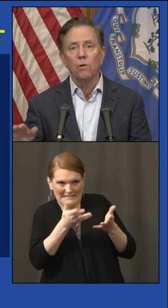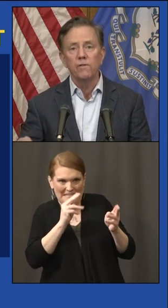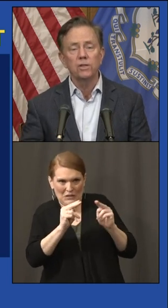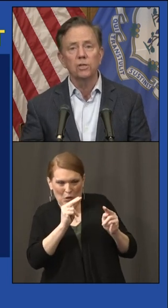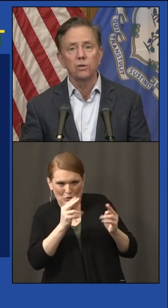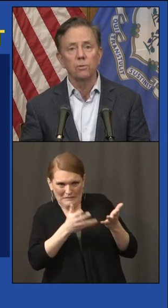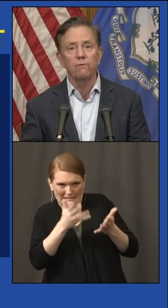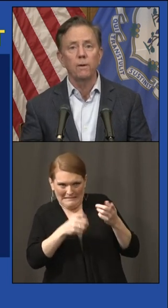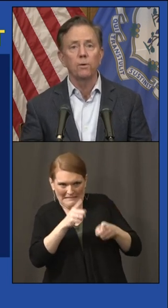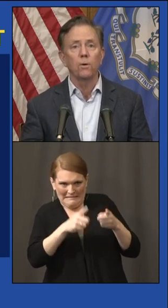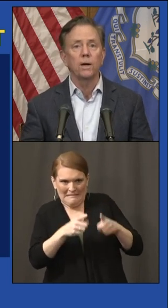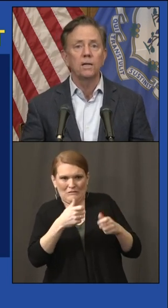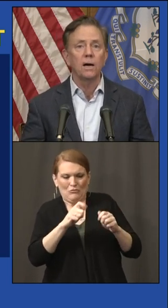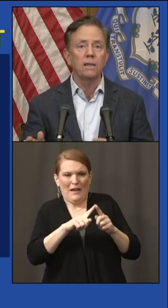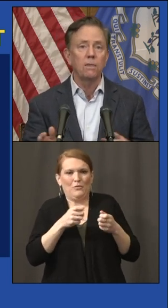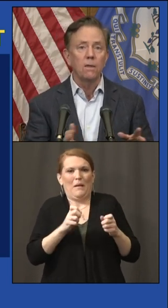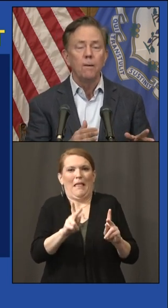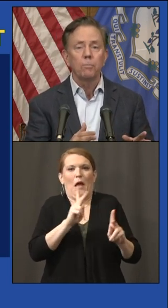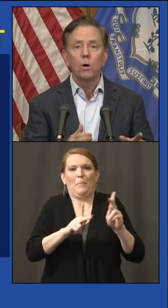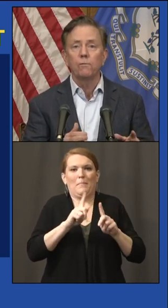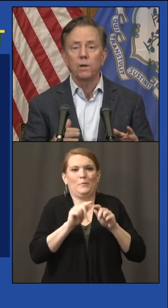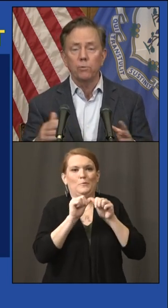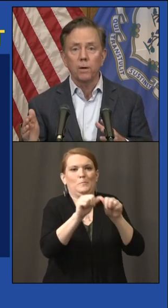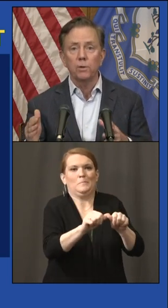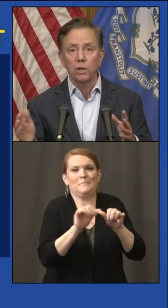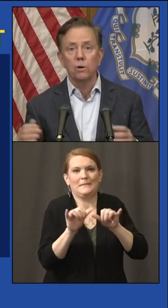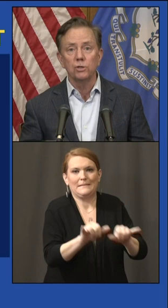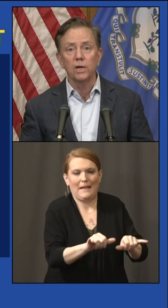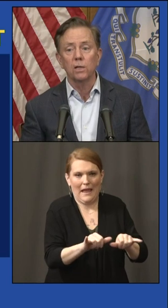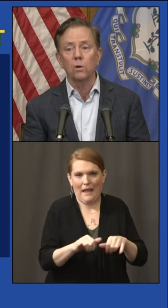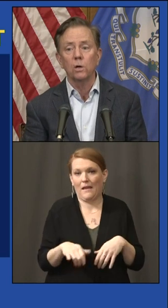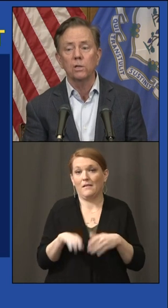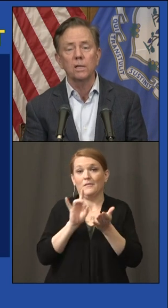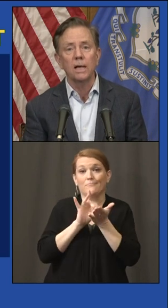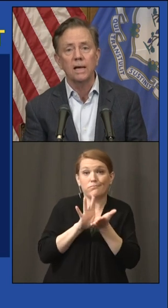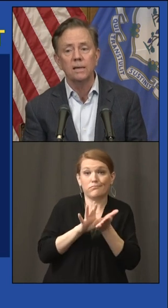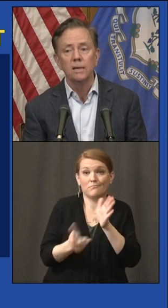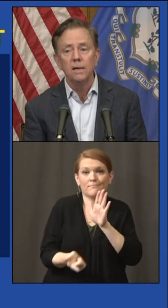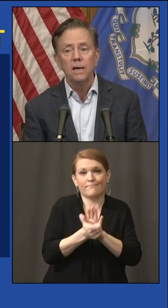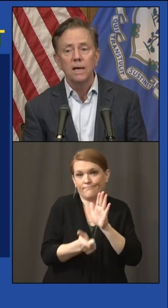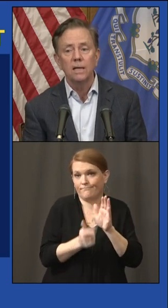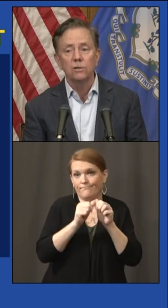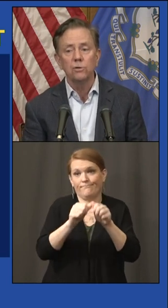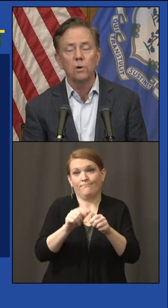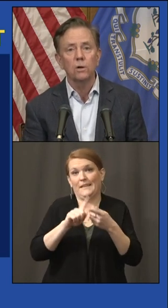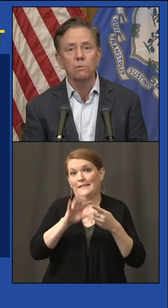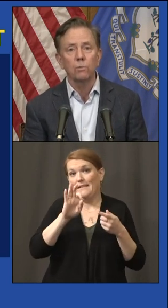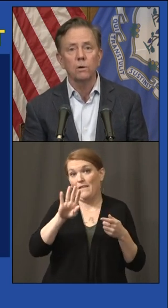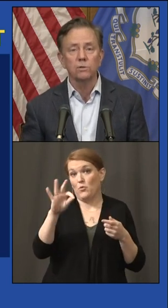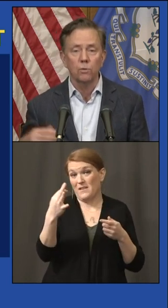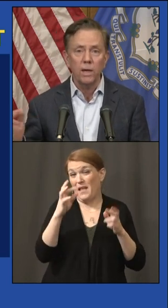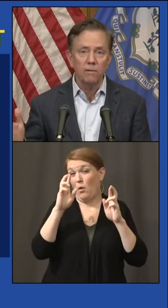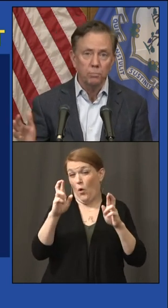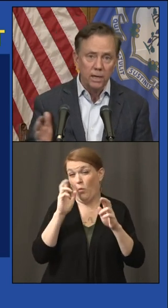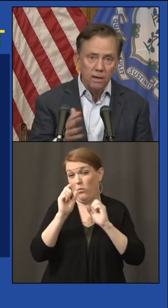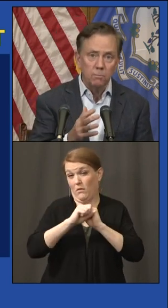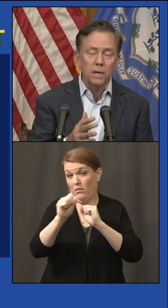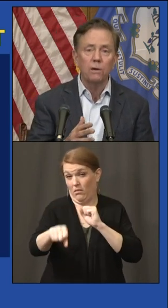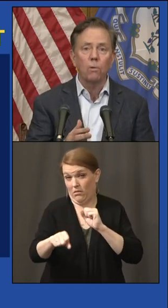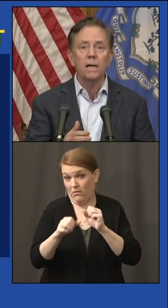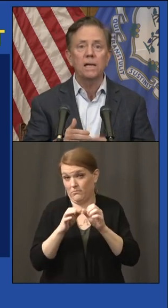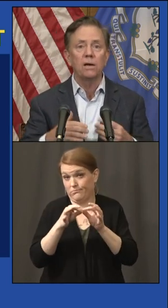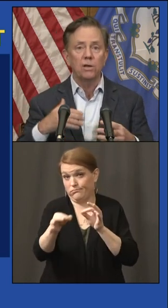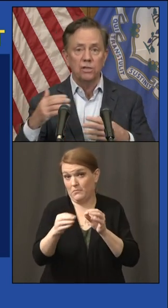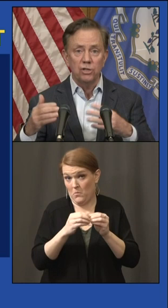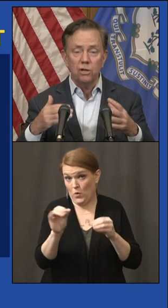No eviction through February 9th. Hopefully we're able to negotiate longer than that. And the $200, so we have plenty of